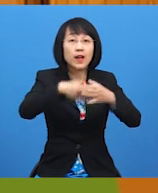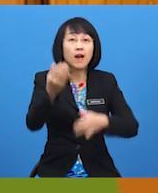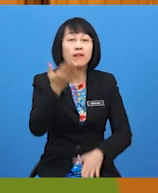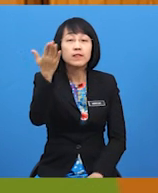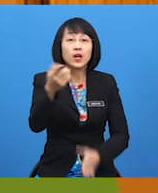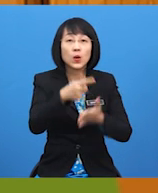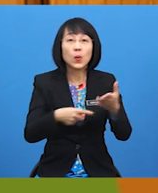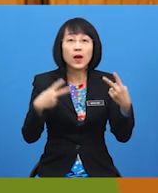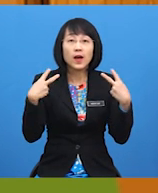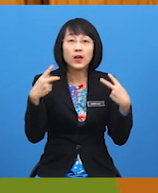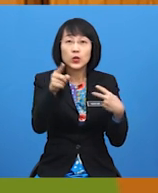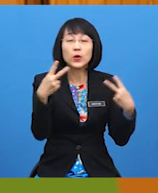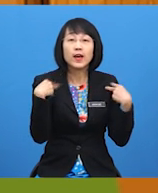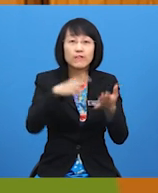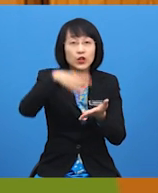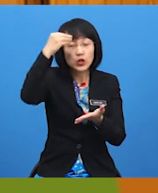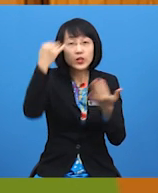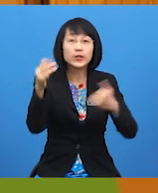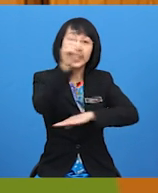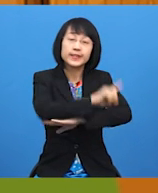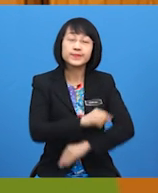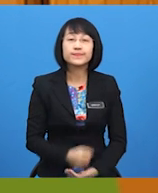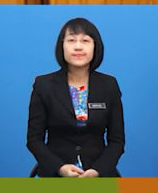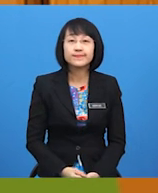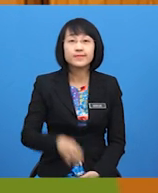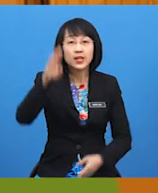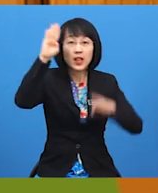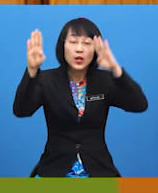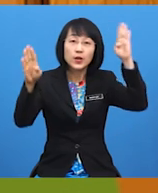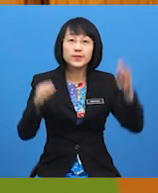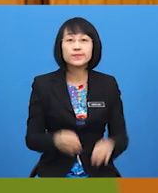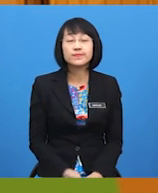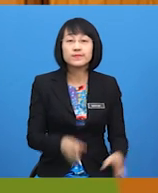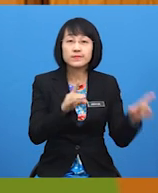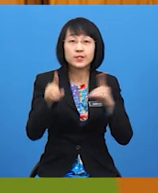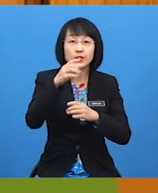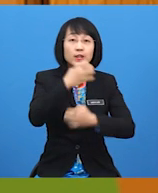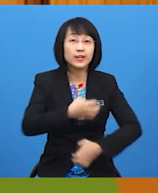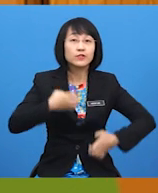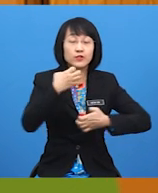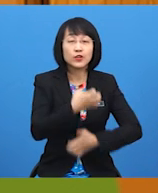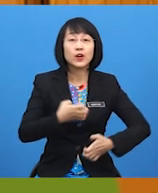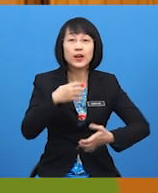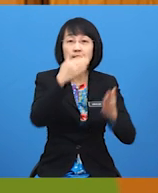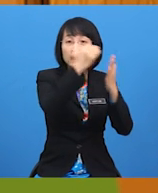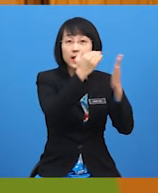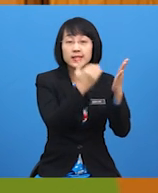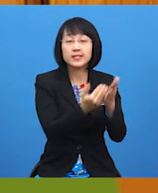what you have learned today? Hello, everyone. Did you enjoy the lesson?